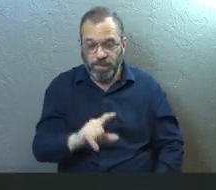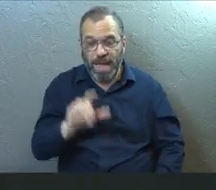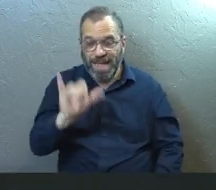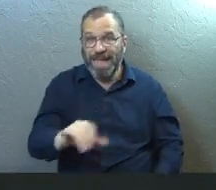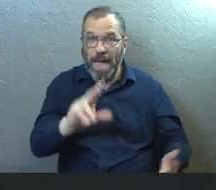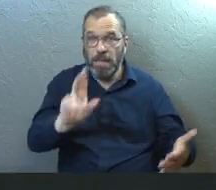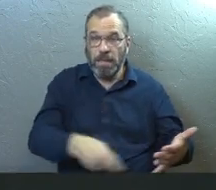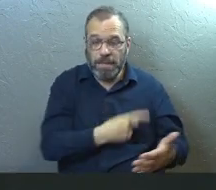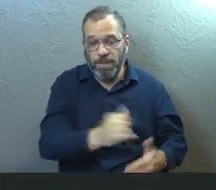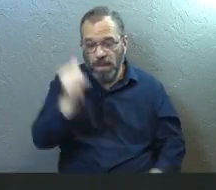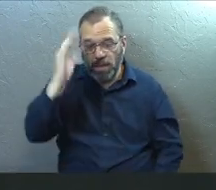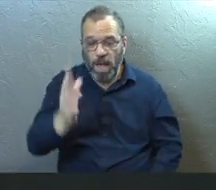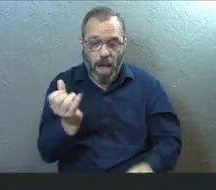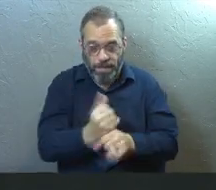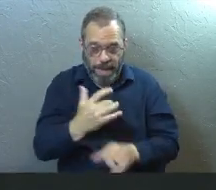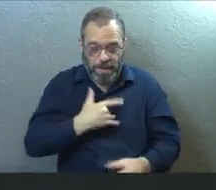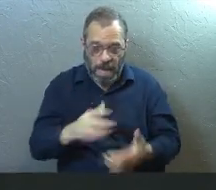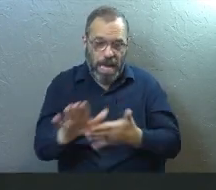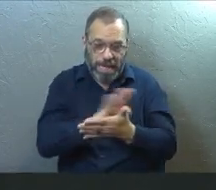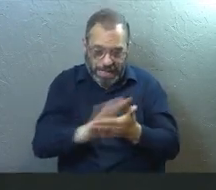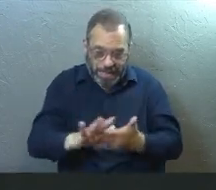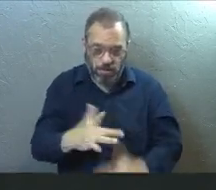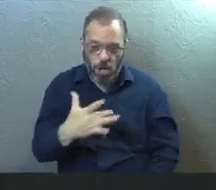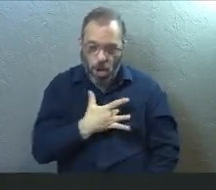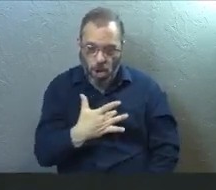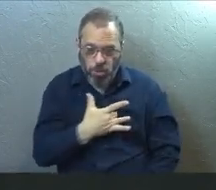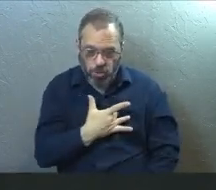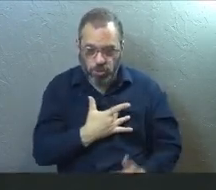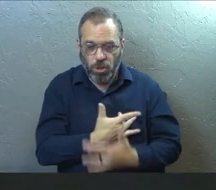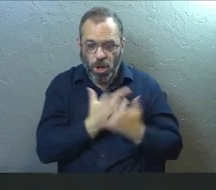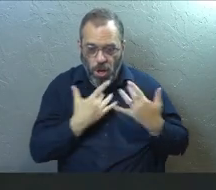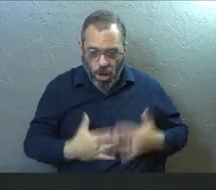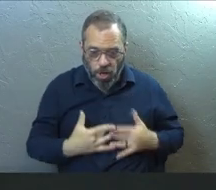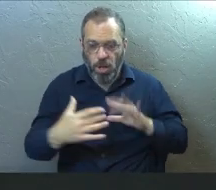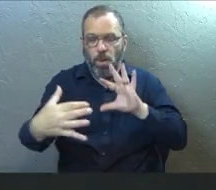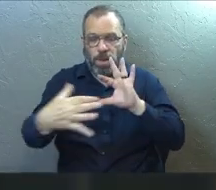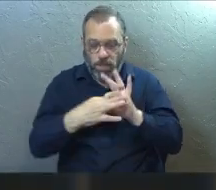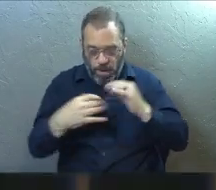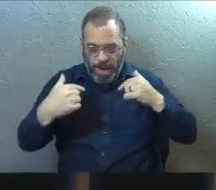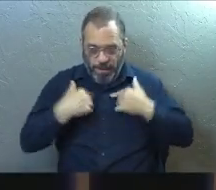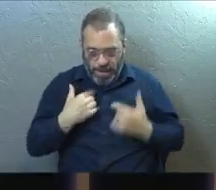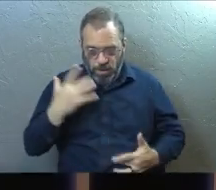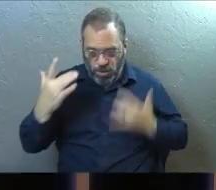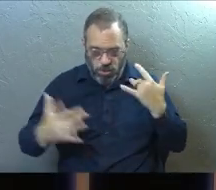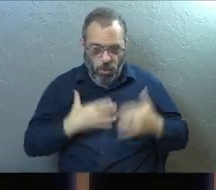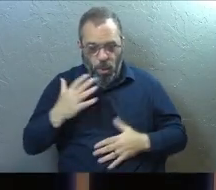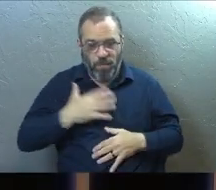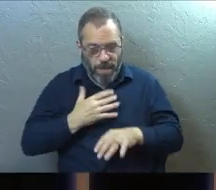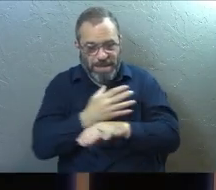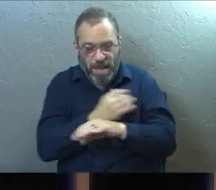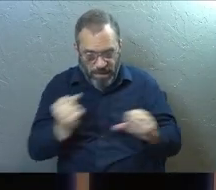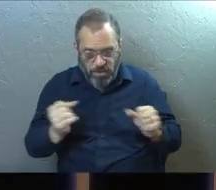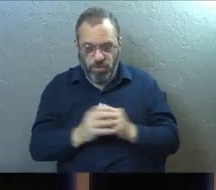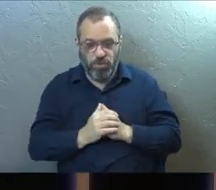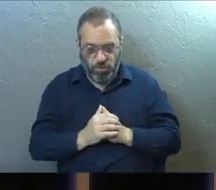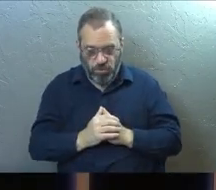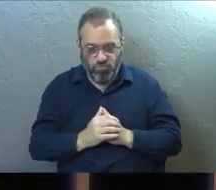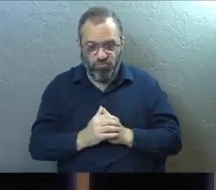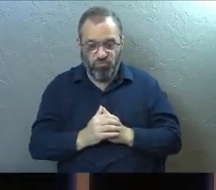And in that Psalm, he says, God created me a clean heart. And then he says, restore unto me the joy of my salvation.